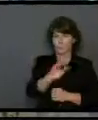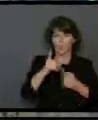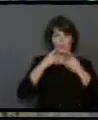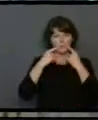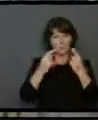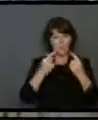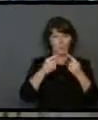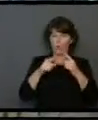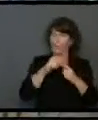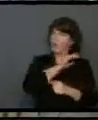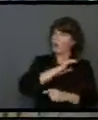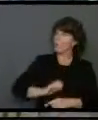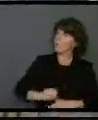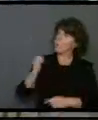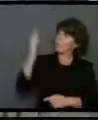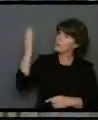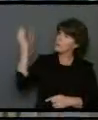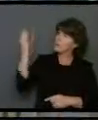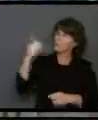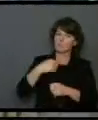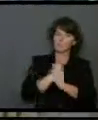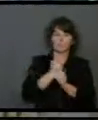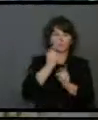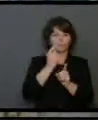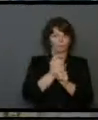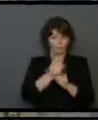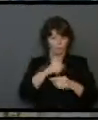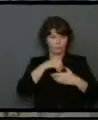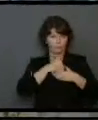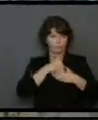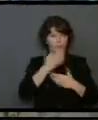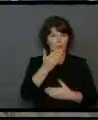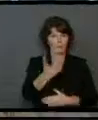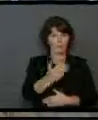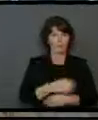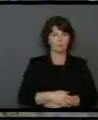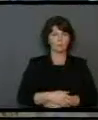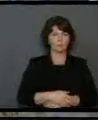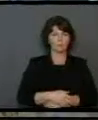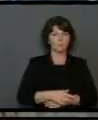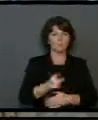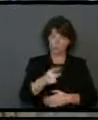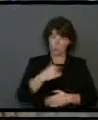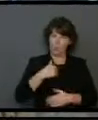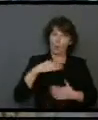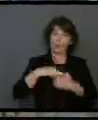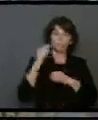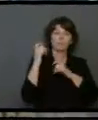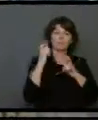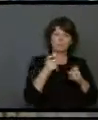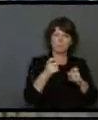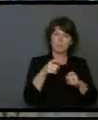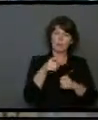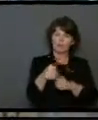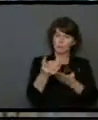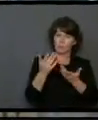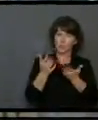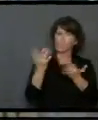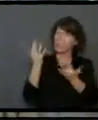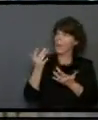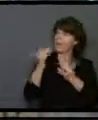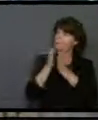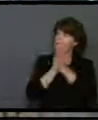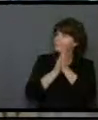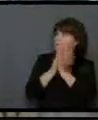about Christ was confirmed in you. Therefore you do not lack any spiritual gift as you eagerly wait for our Lord